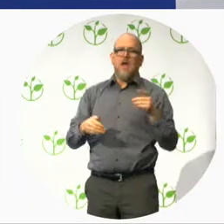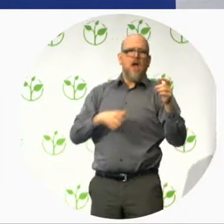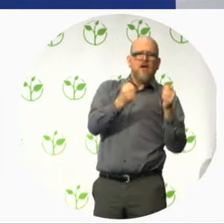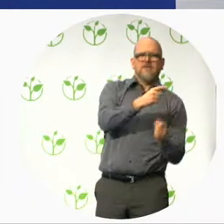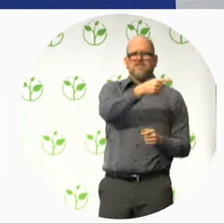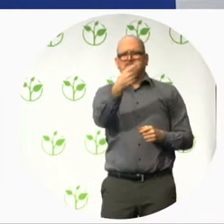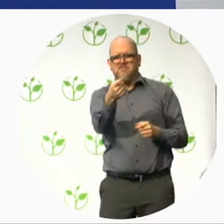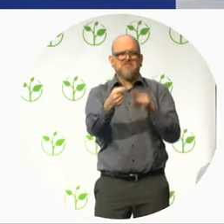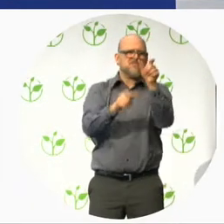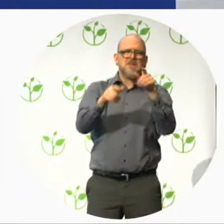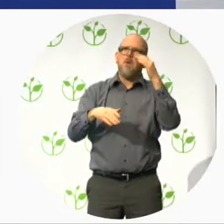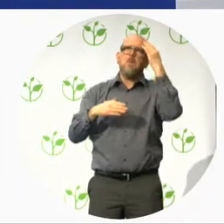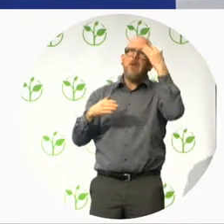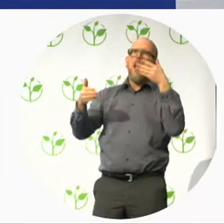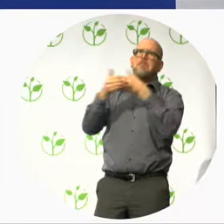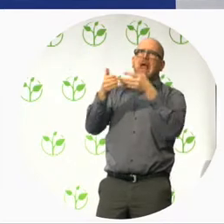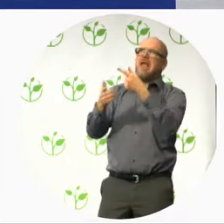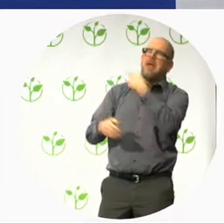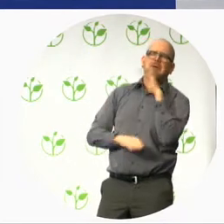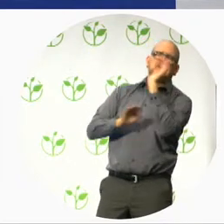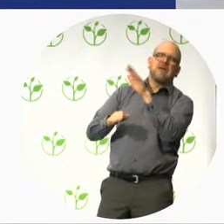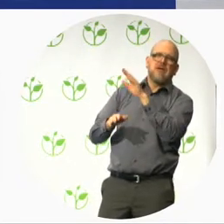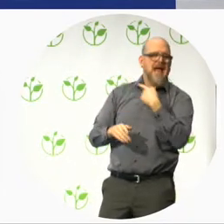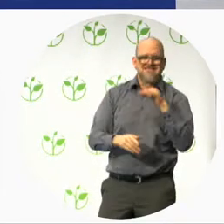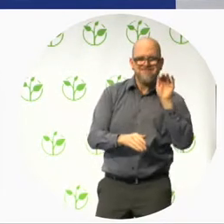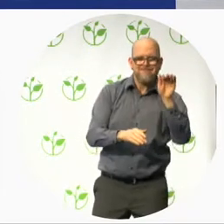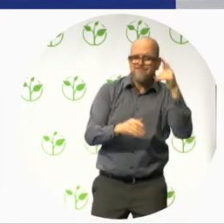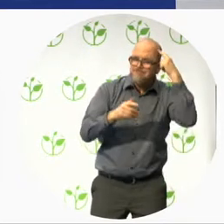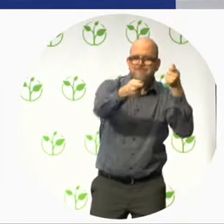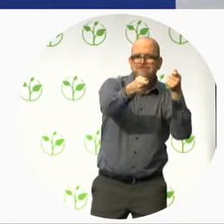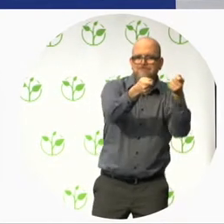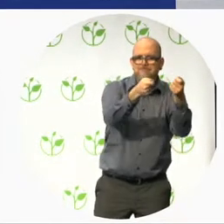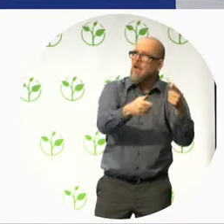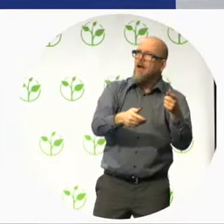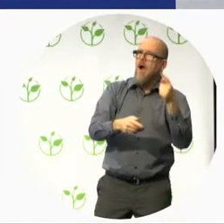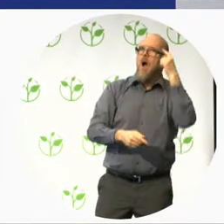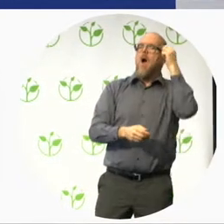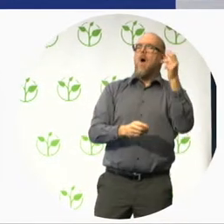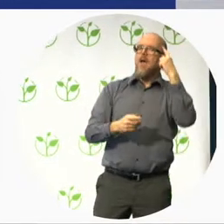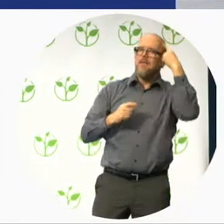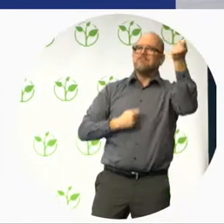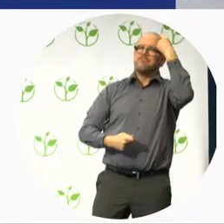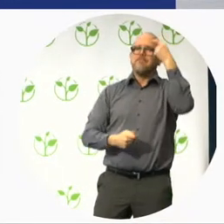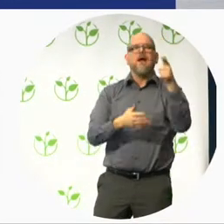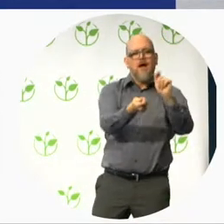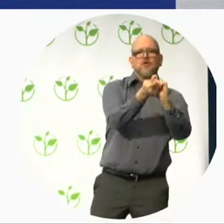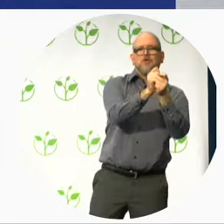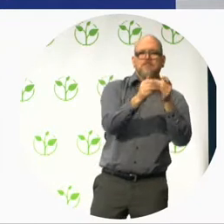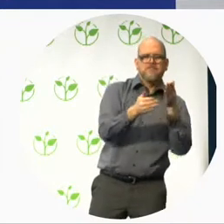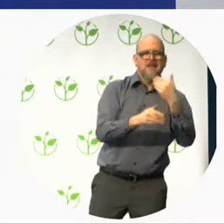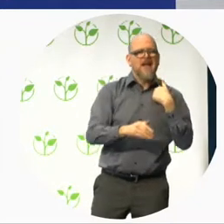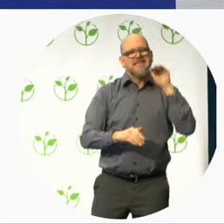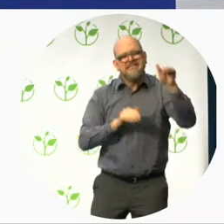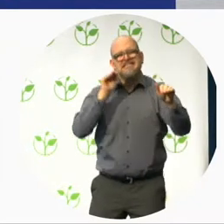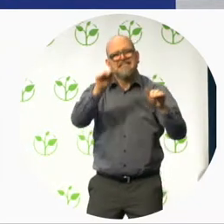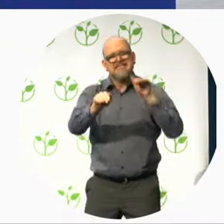We are heading now to inclusive education in Paraguay. We are supporting with USAID to the Ministry of Education to